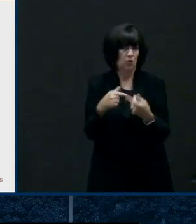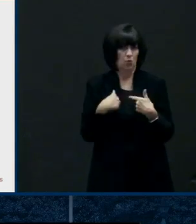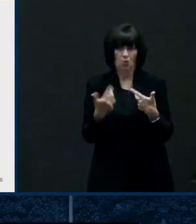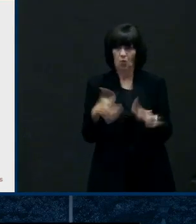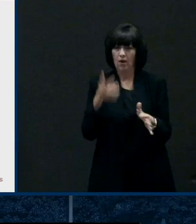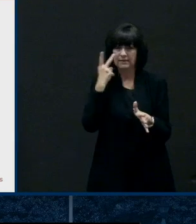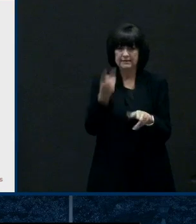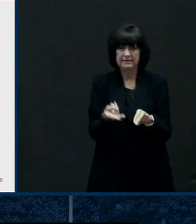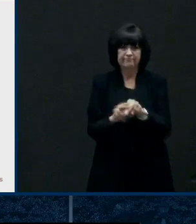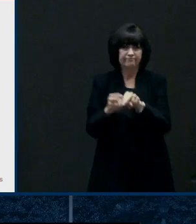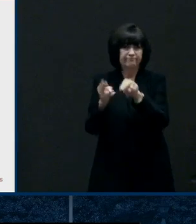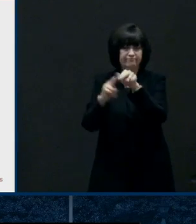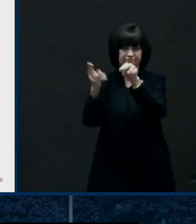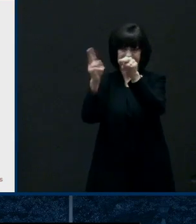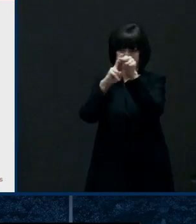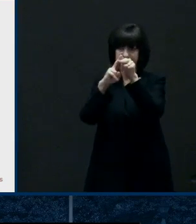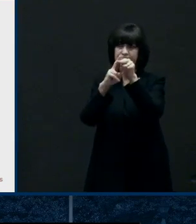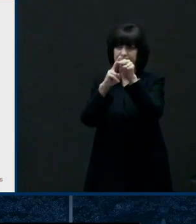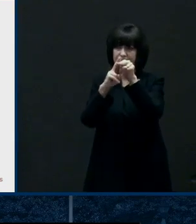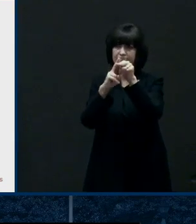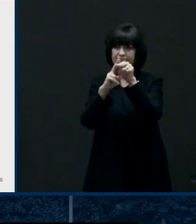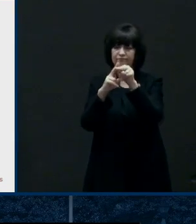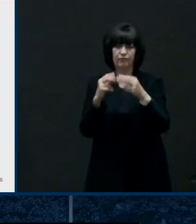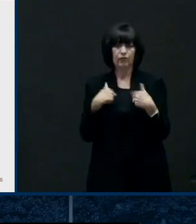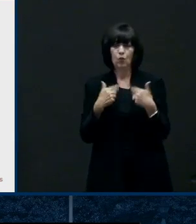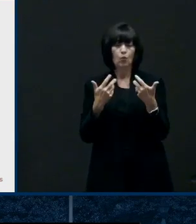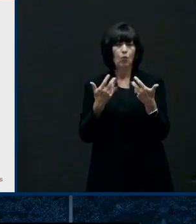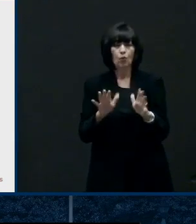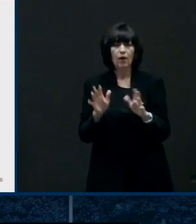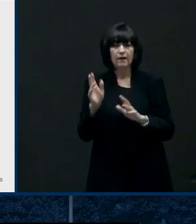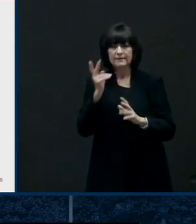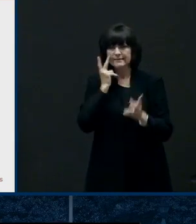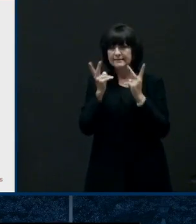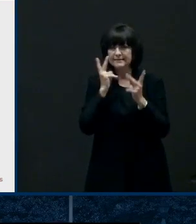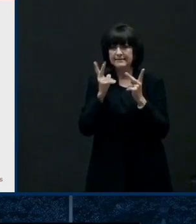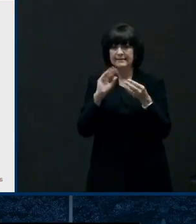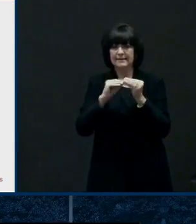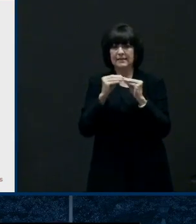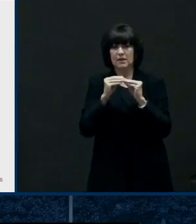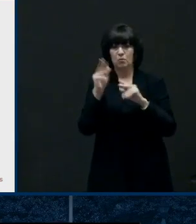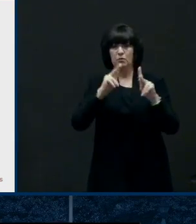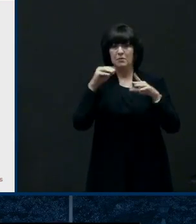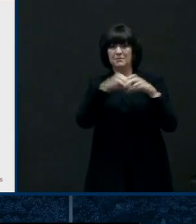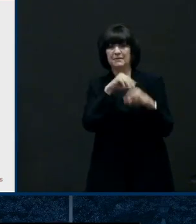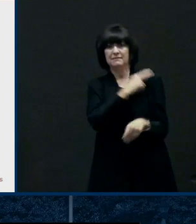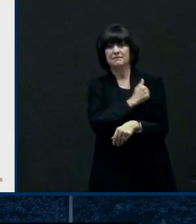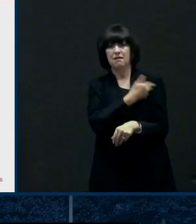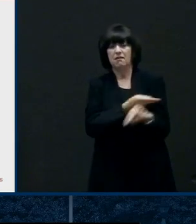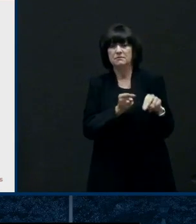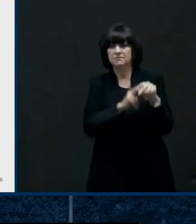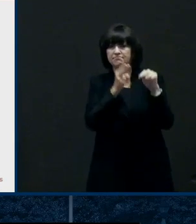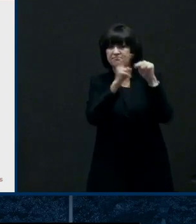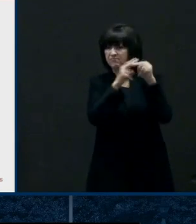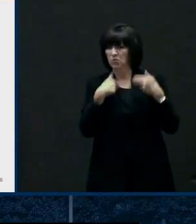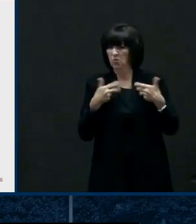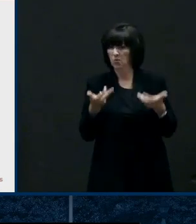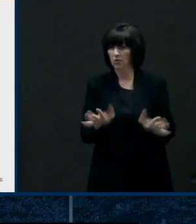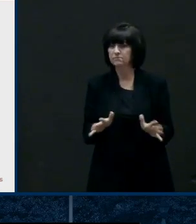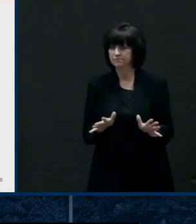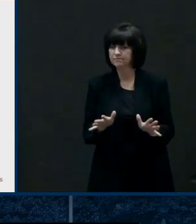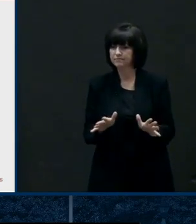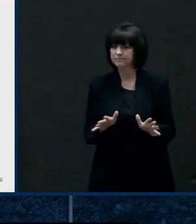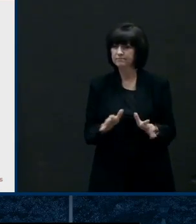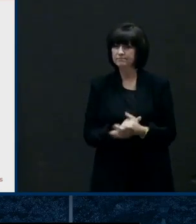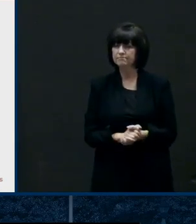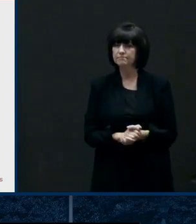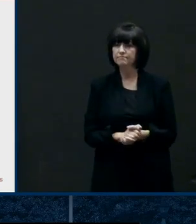cases and our percent positive and our hospitalizations for right now it